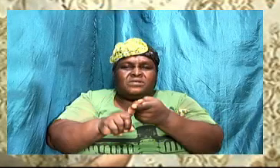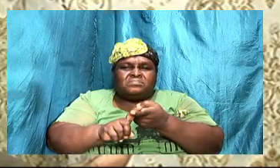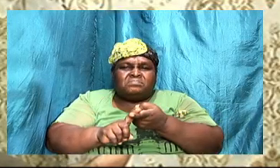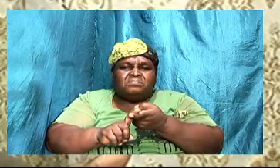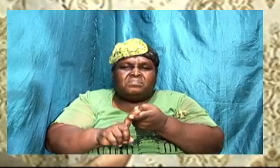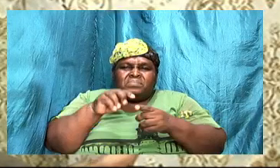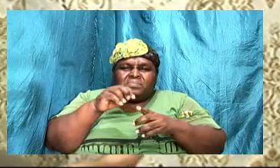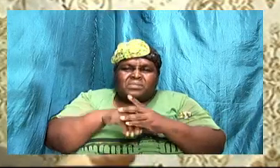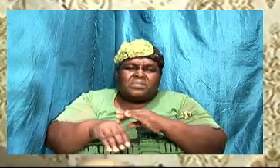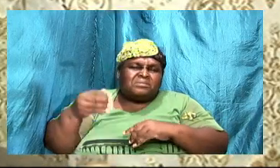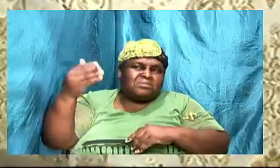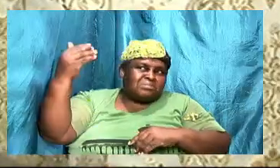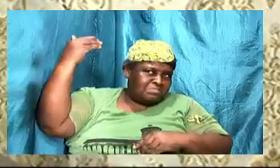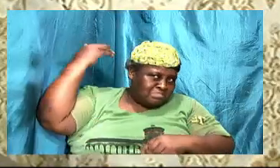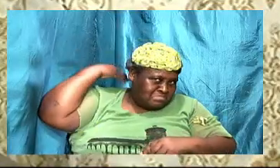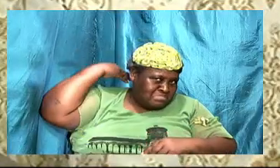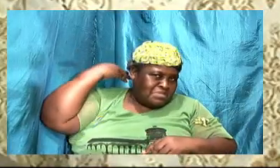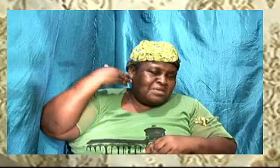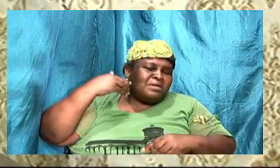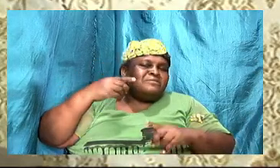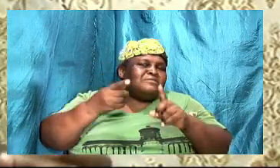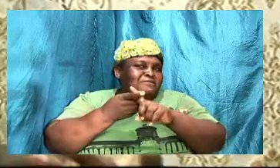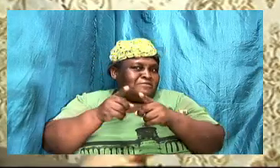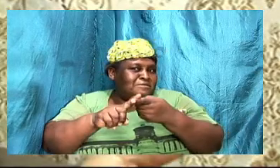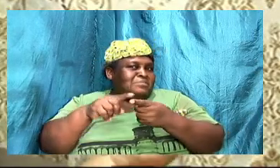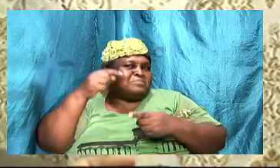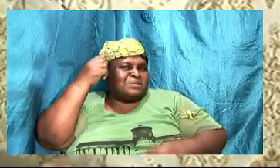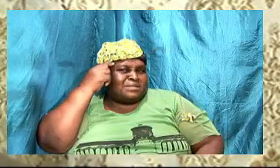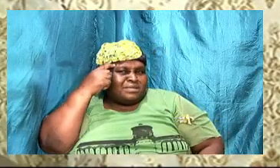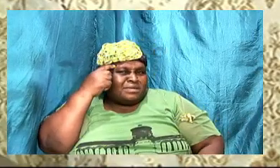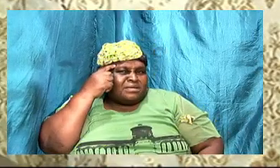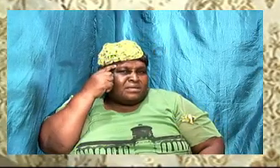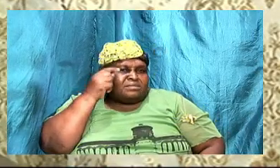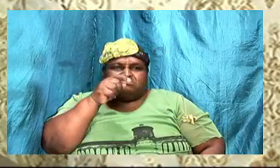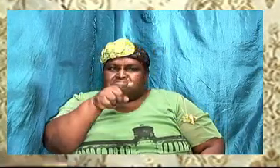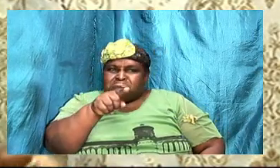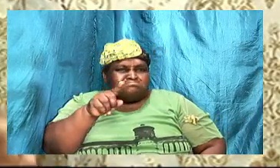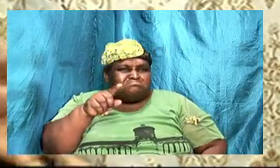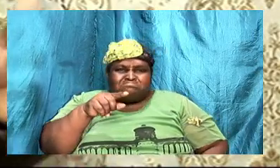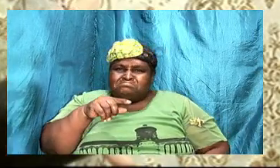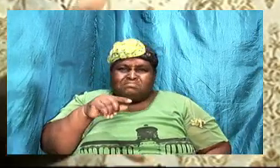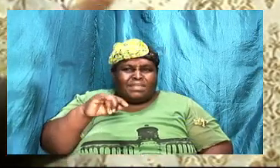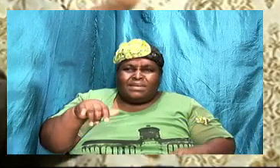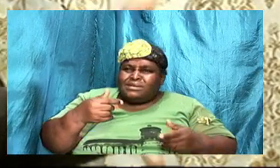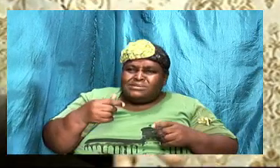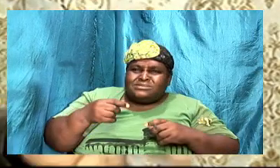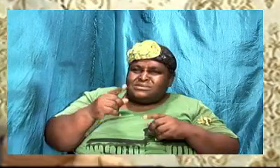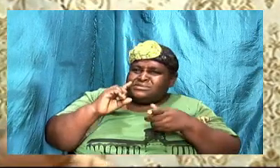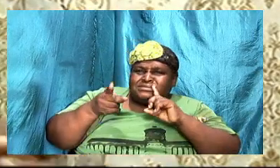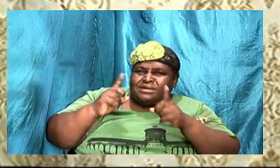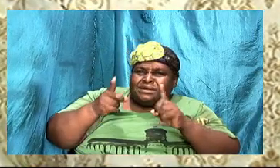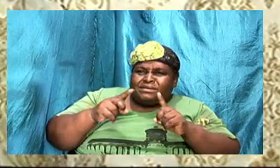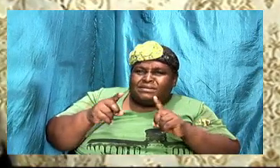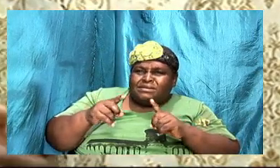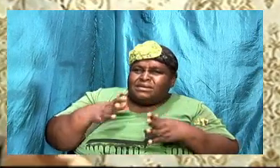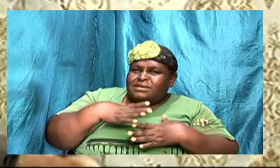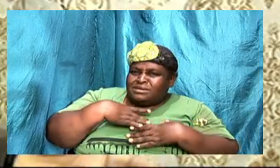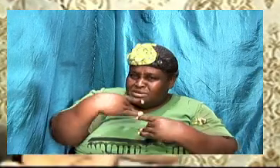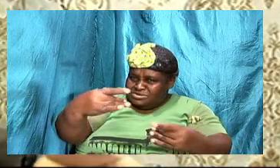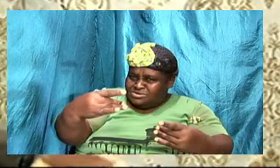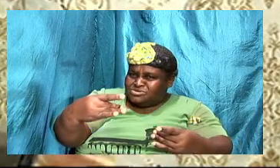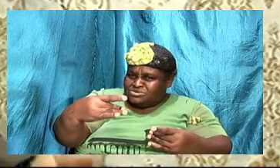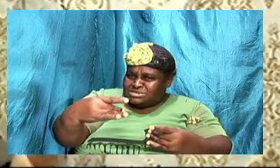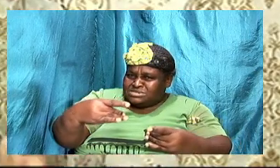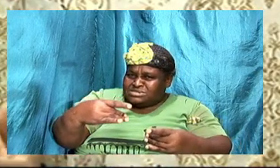spouse's mind, your spouse will say, Boy, he's just talking, you know, because he's more interested in what is going